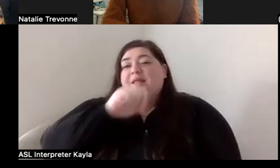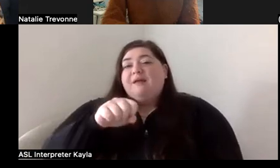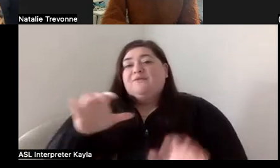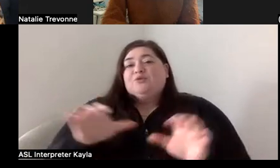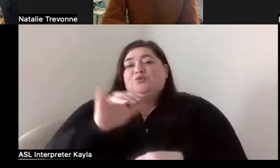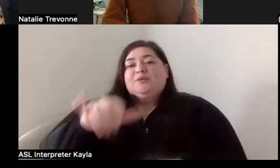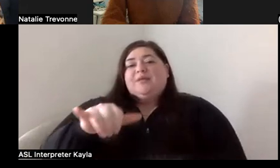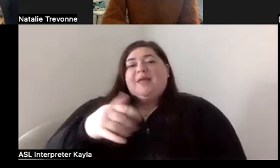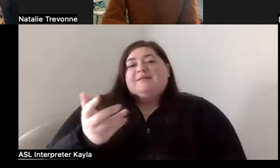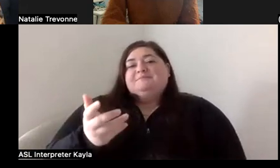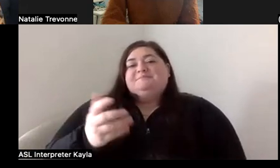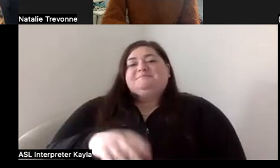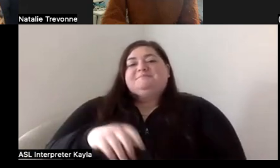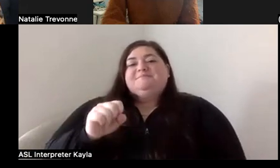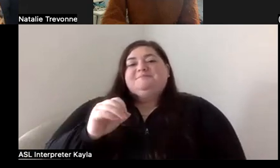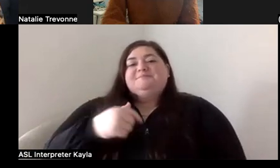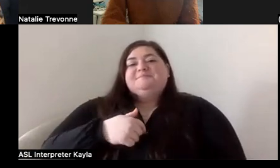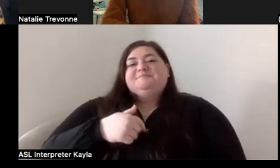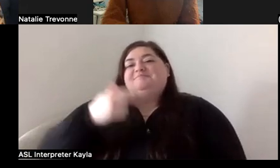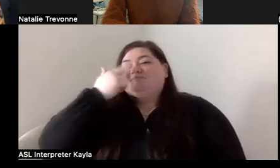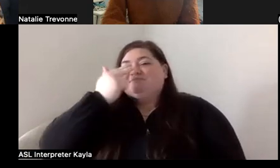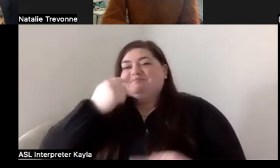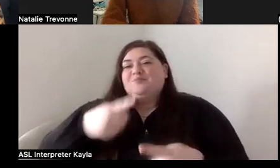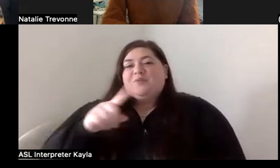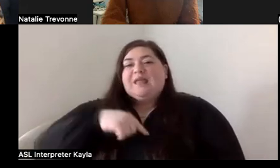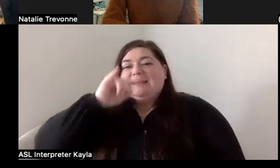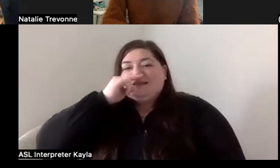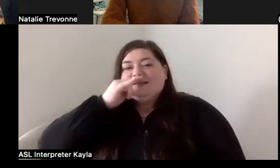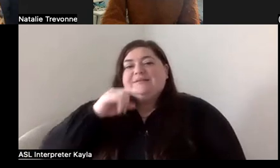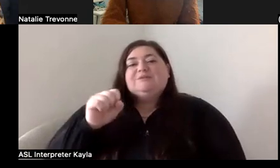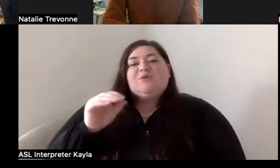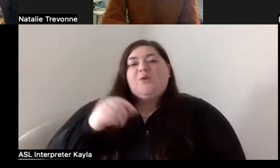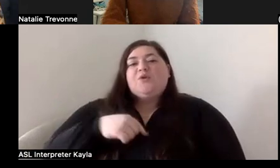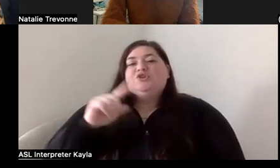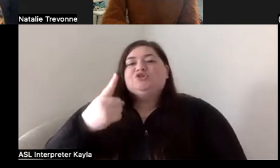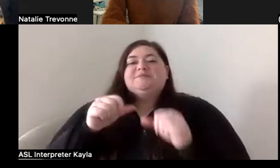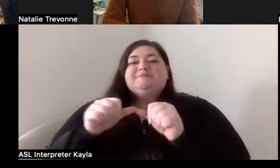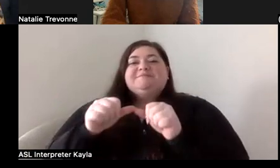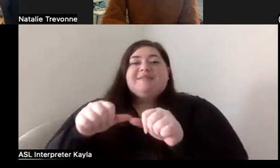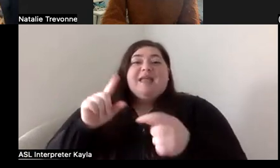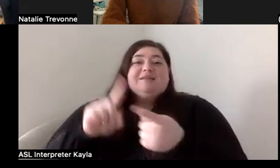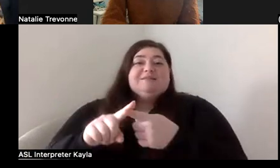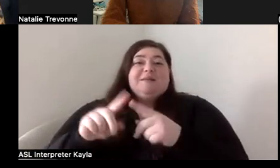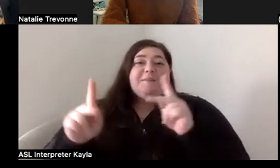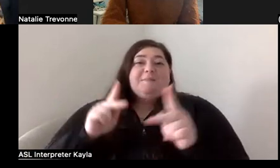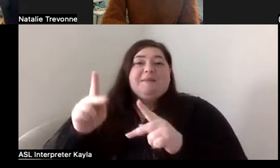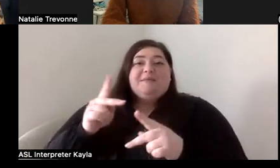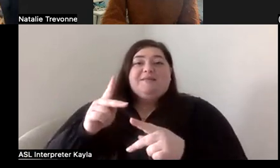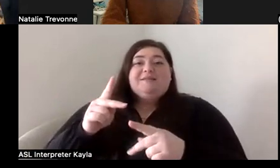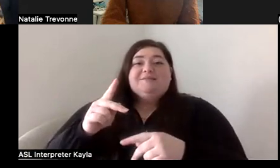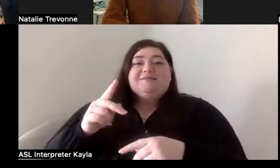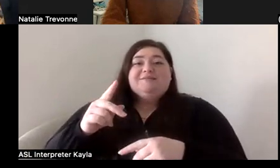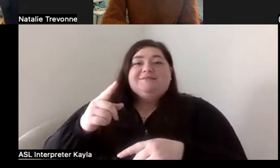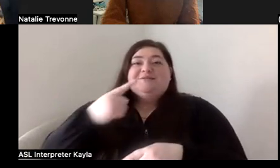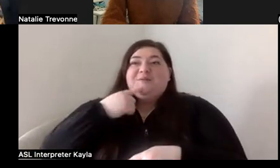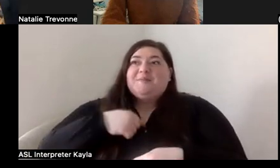I guess I was a ham as a kid, so I liked doing it. And, you know, I just kept going until people tell me I got the hook. You got to get me off.